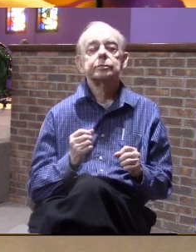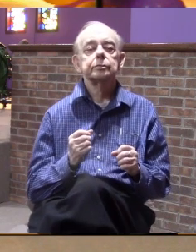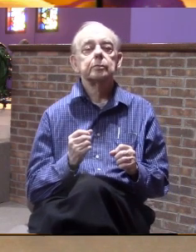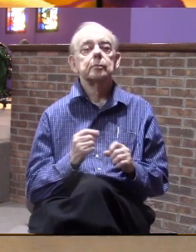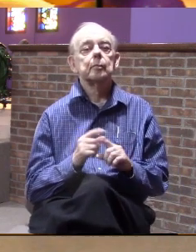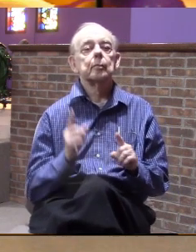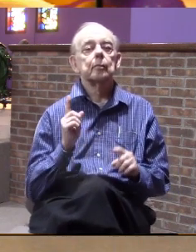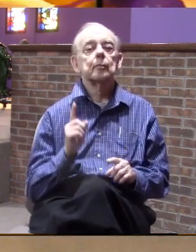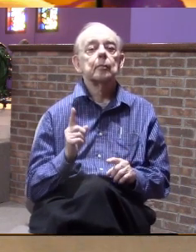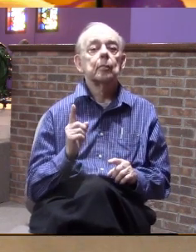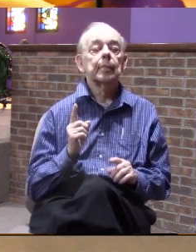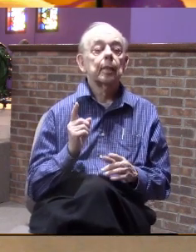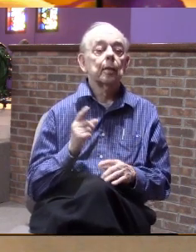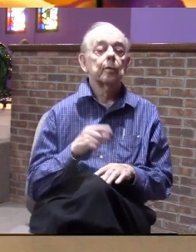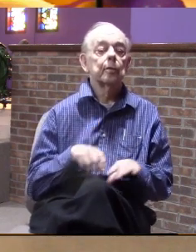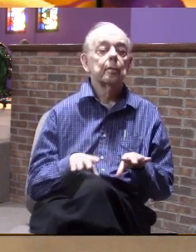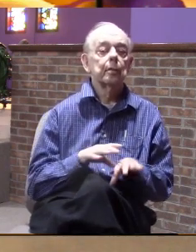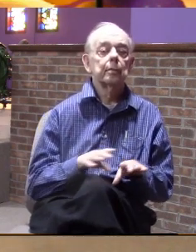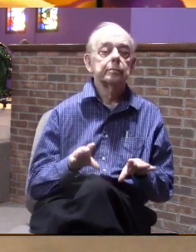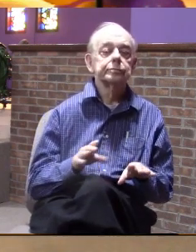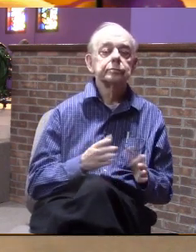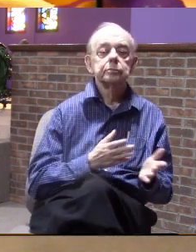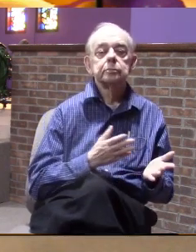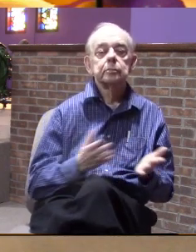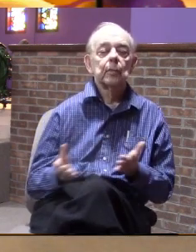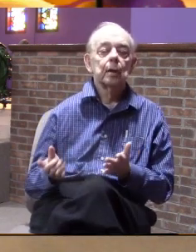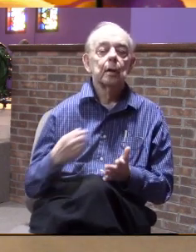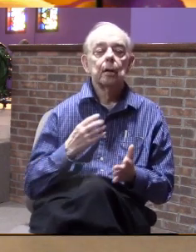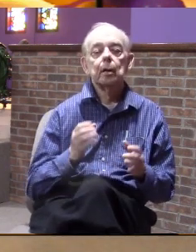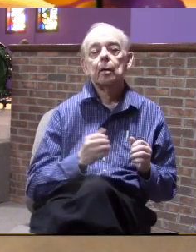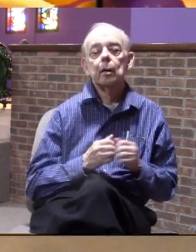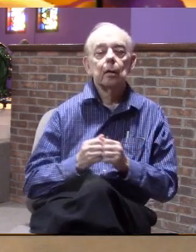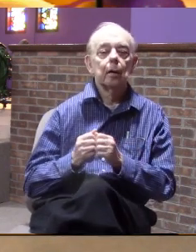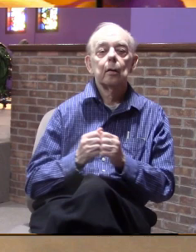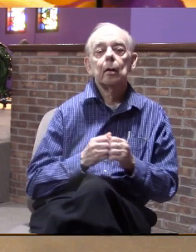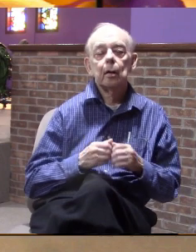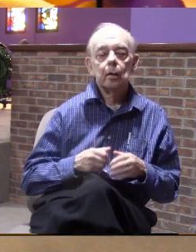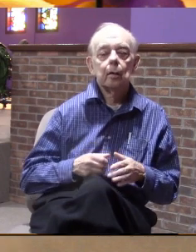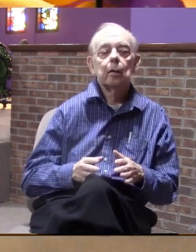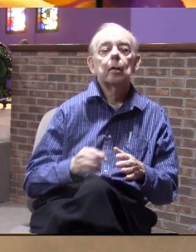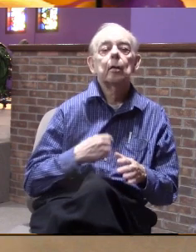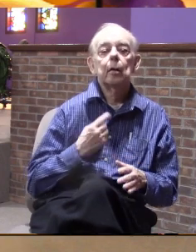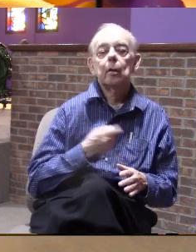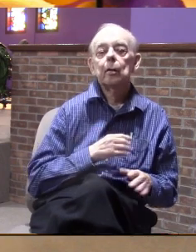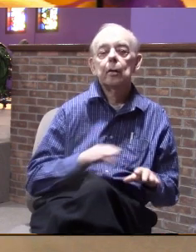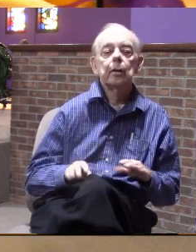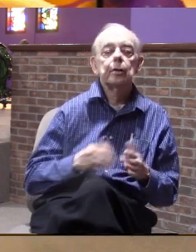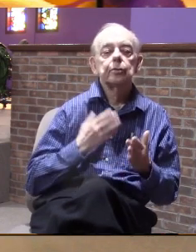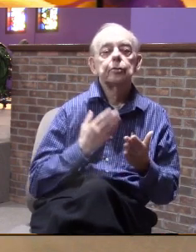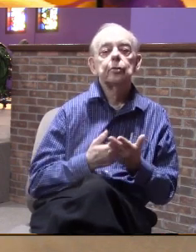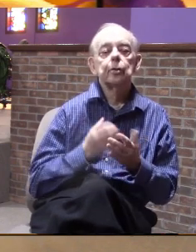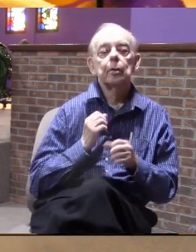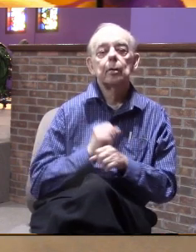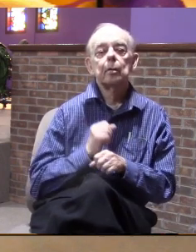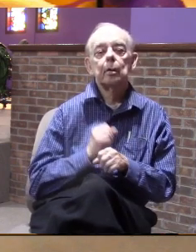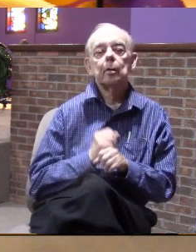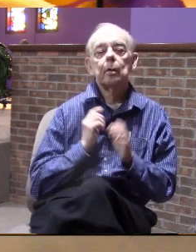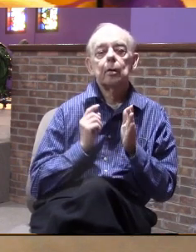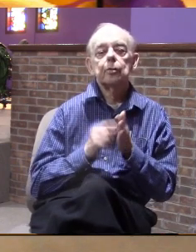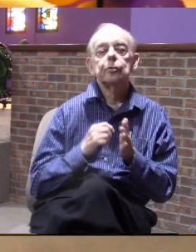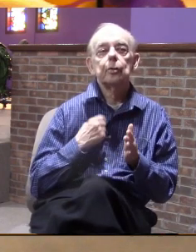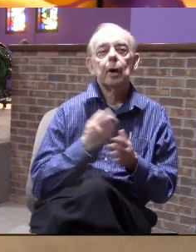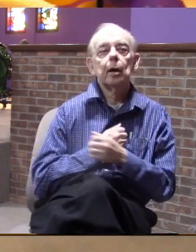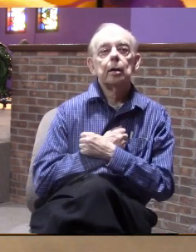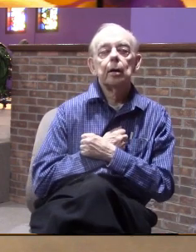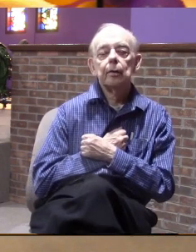but what it does is it brings us together to allow us to do good deeds and show our